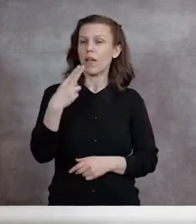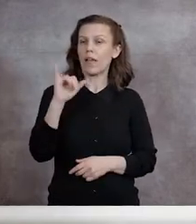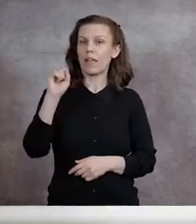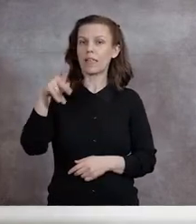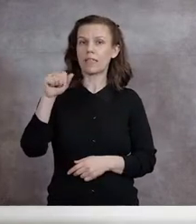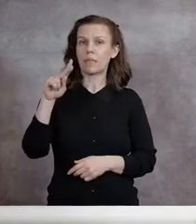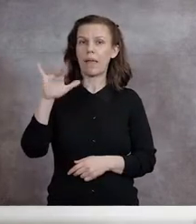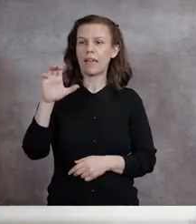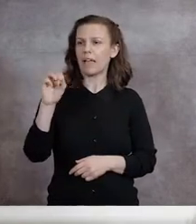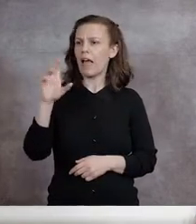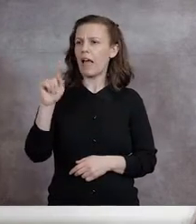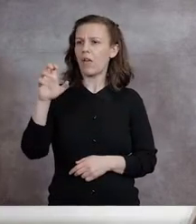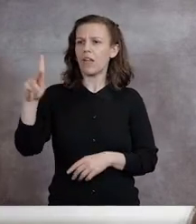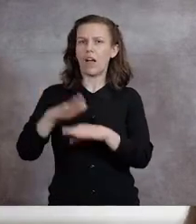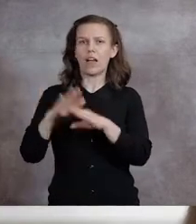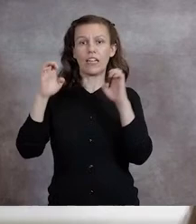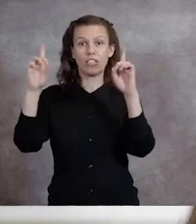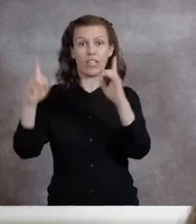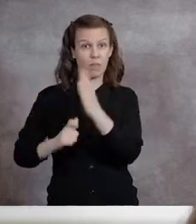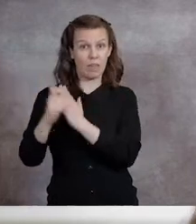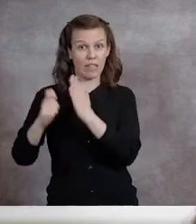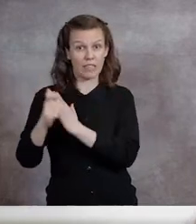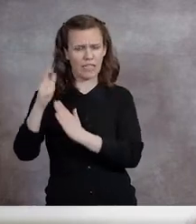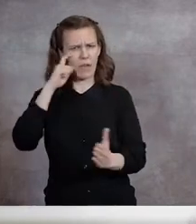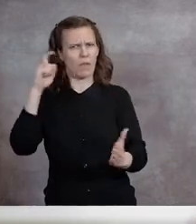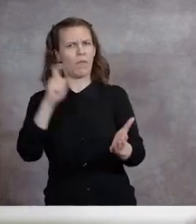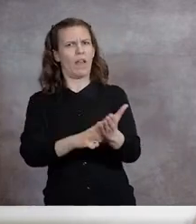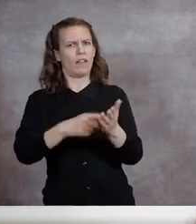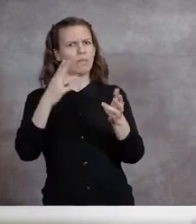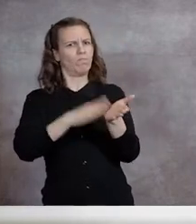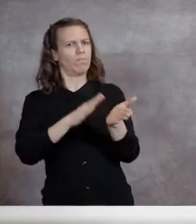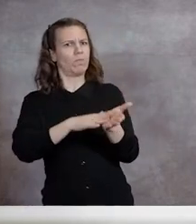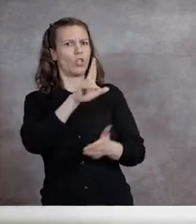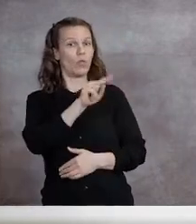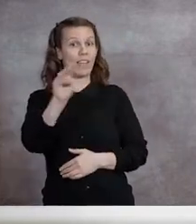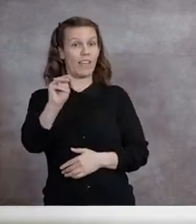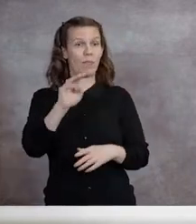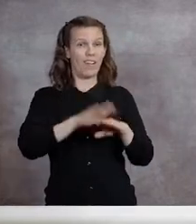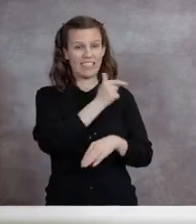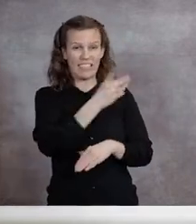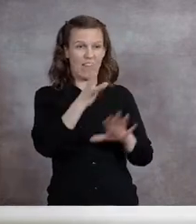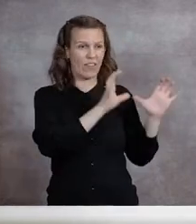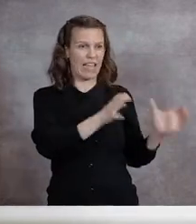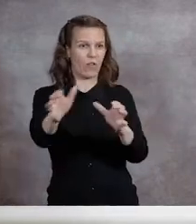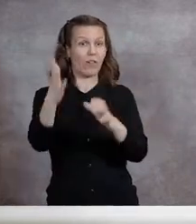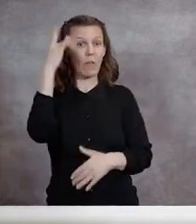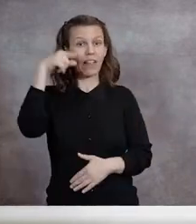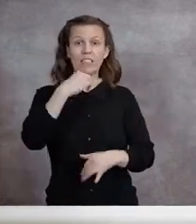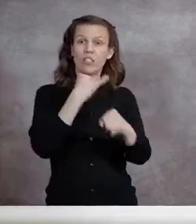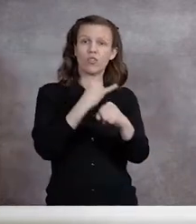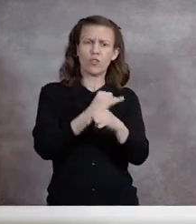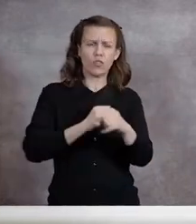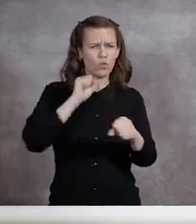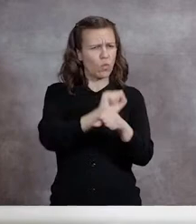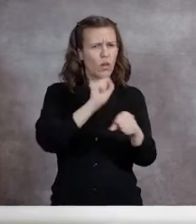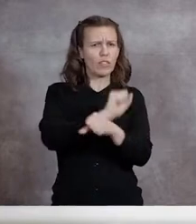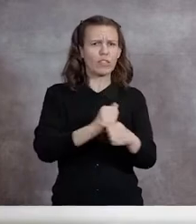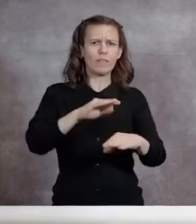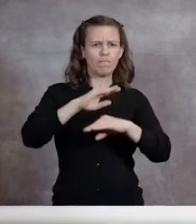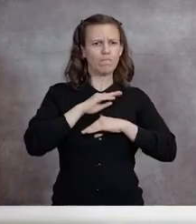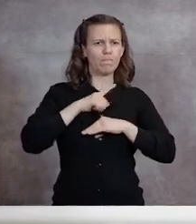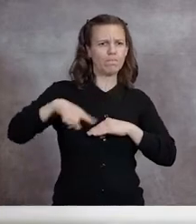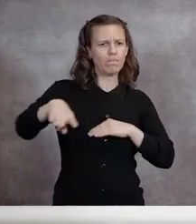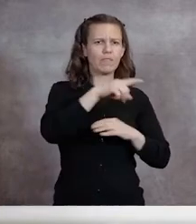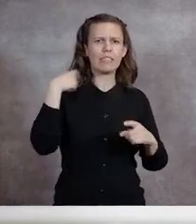Outlook on Education Magazine recognized UNM across several categories as an institution working to meet the needs of Hispanic